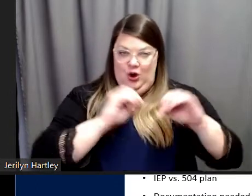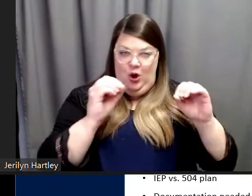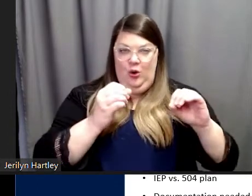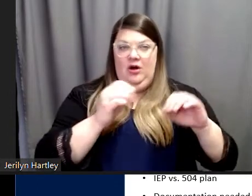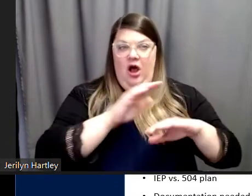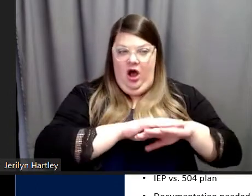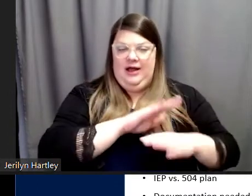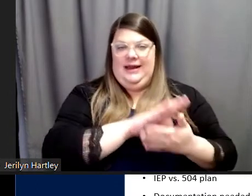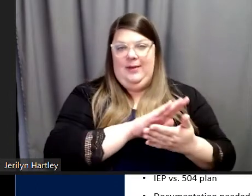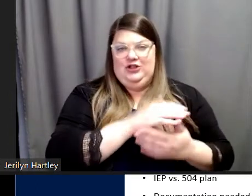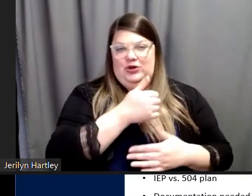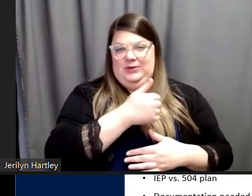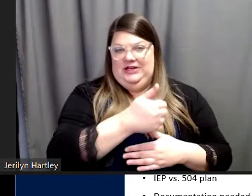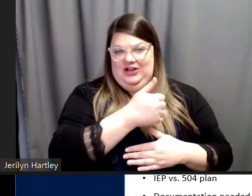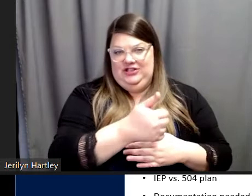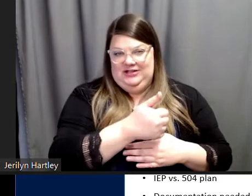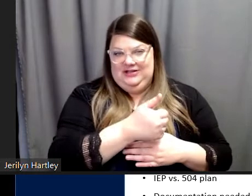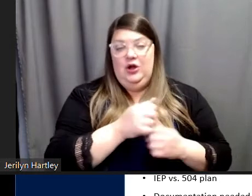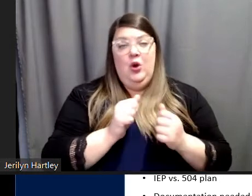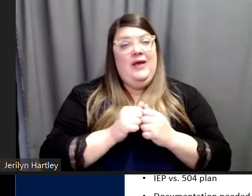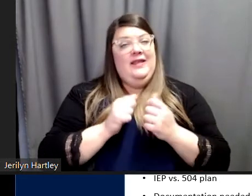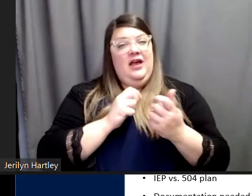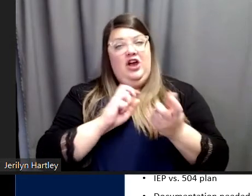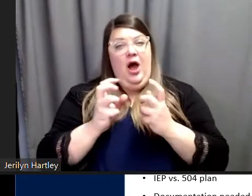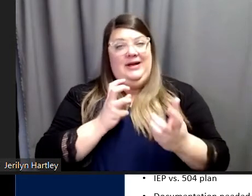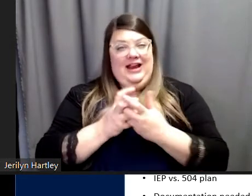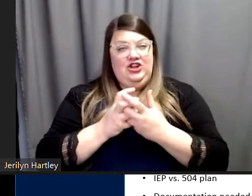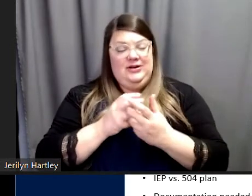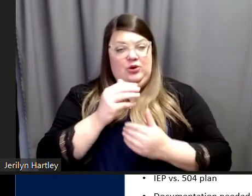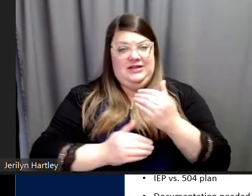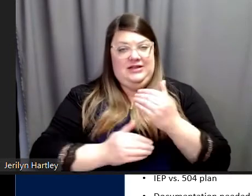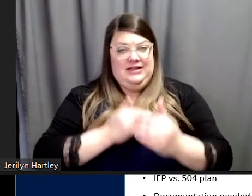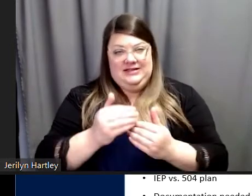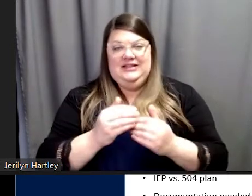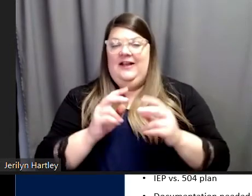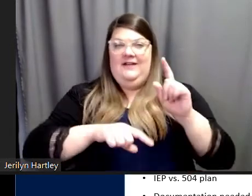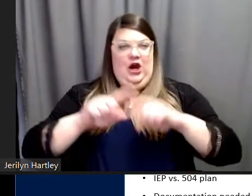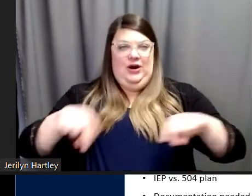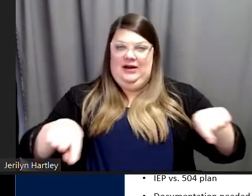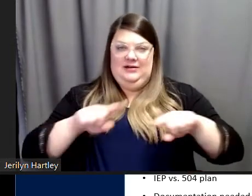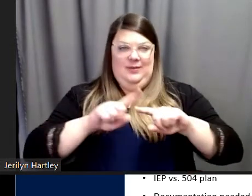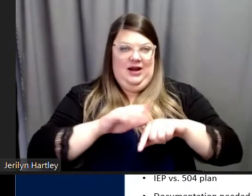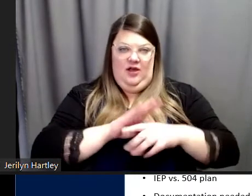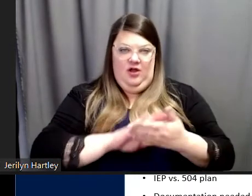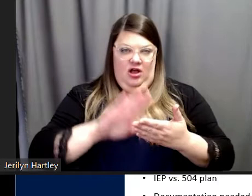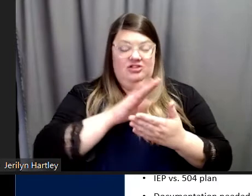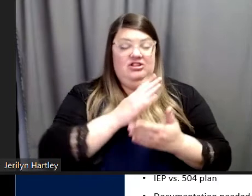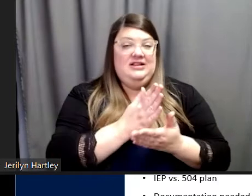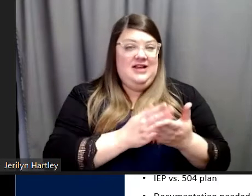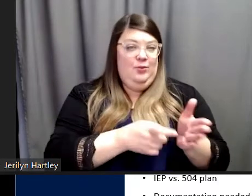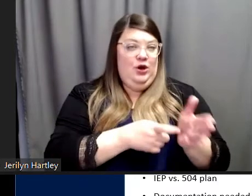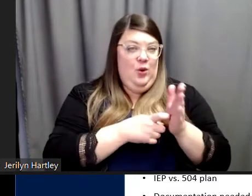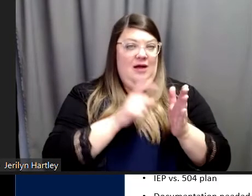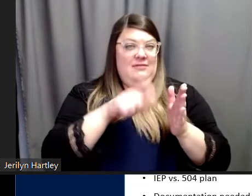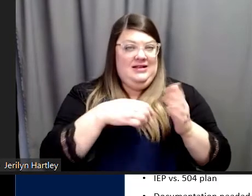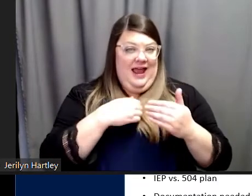In terms of accommodation processes, these also varied widely, some colleges required students to have medical documentation